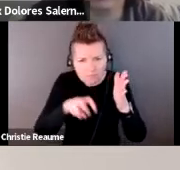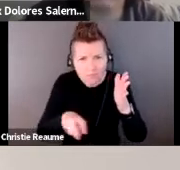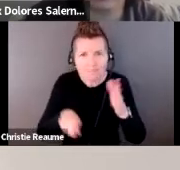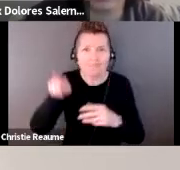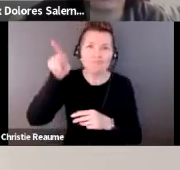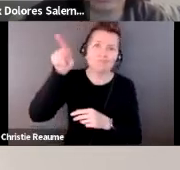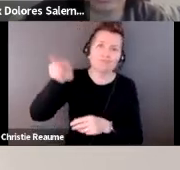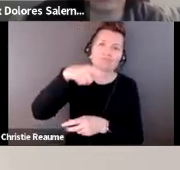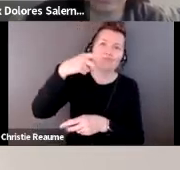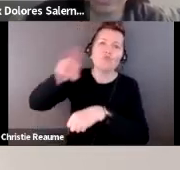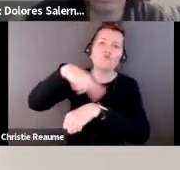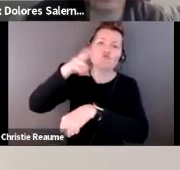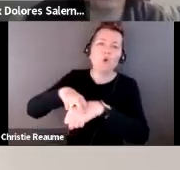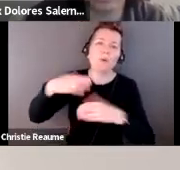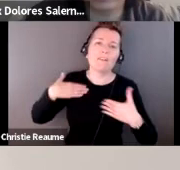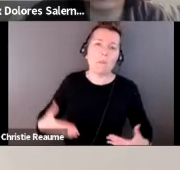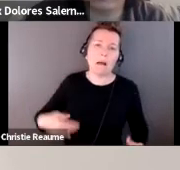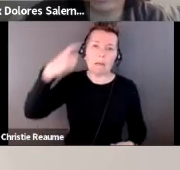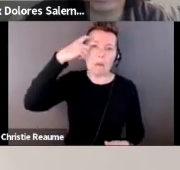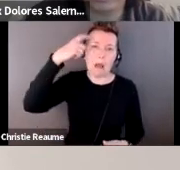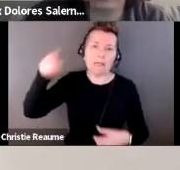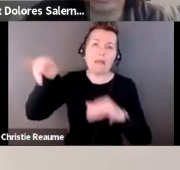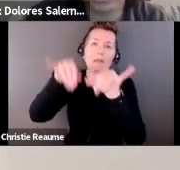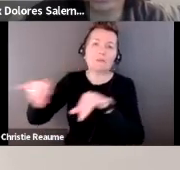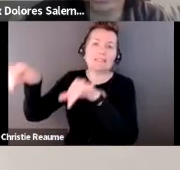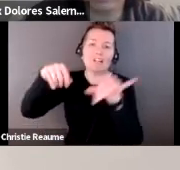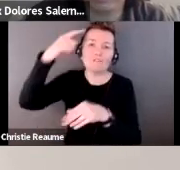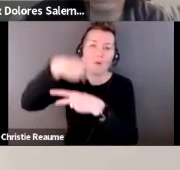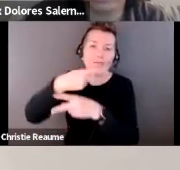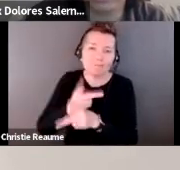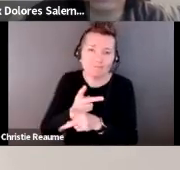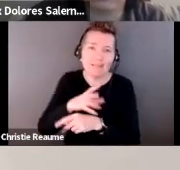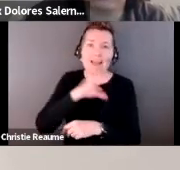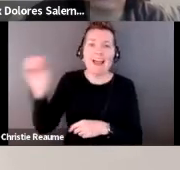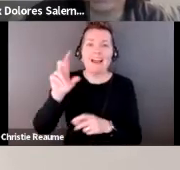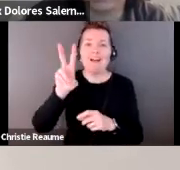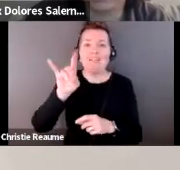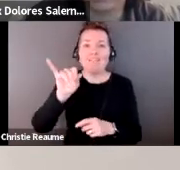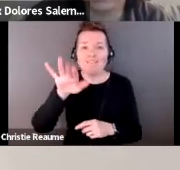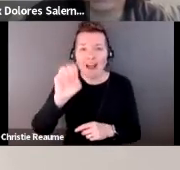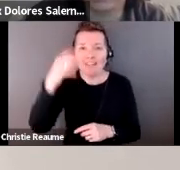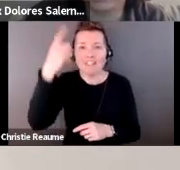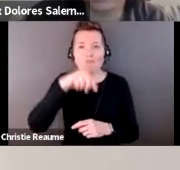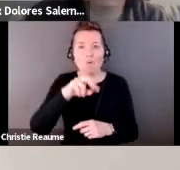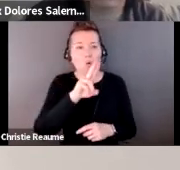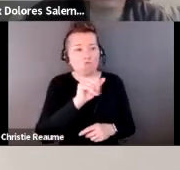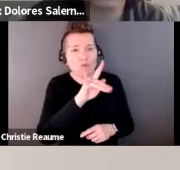standards of productivity and the violence of racist and eugenicist pathologies of laziness.